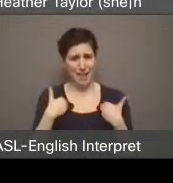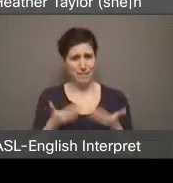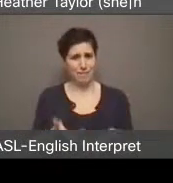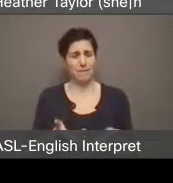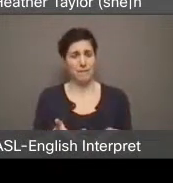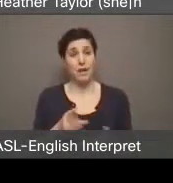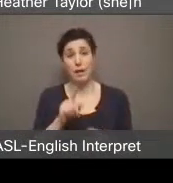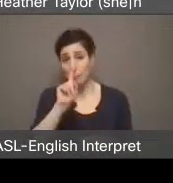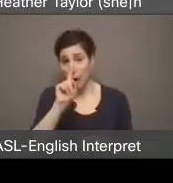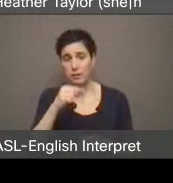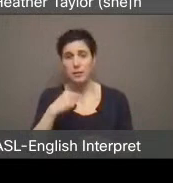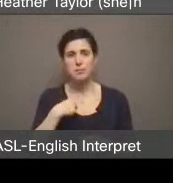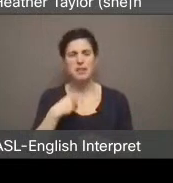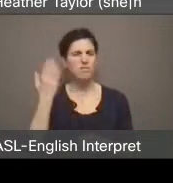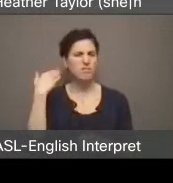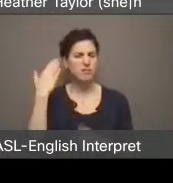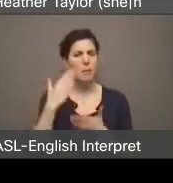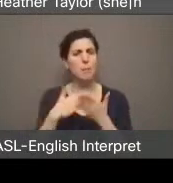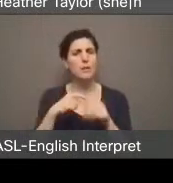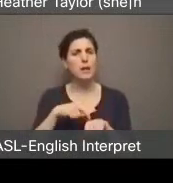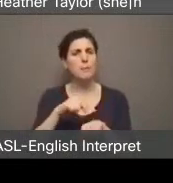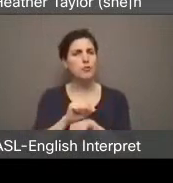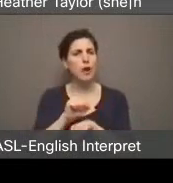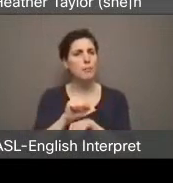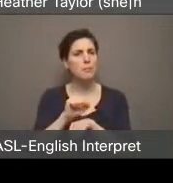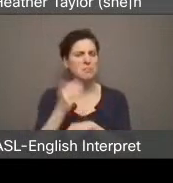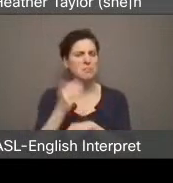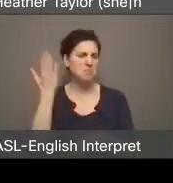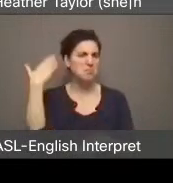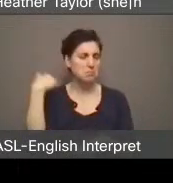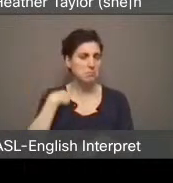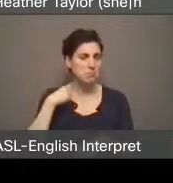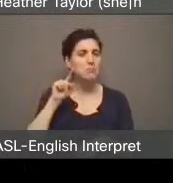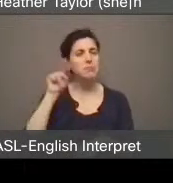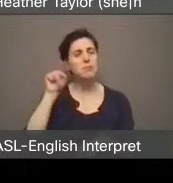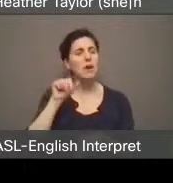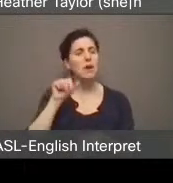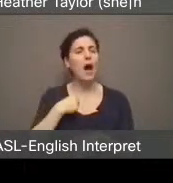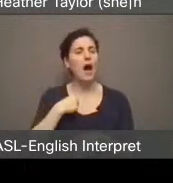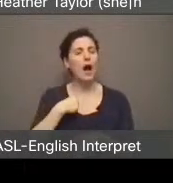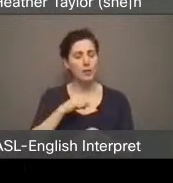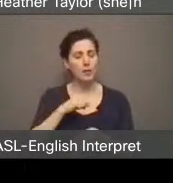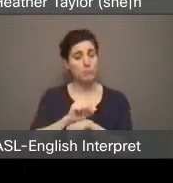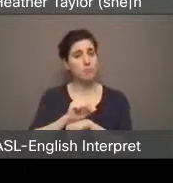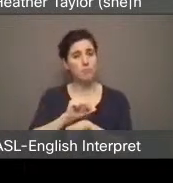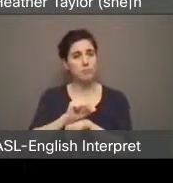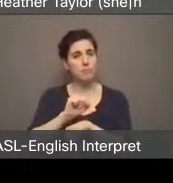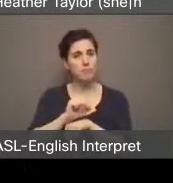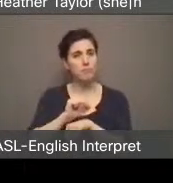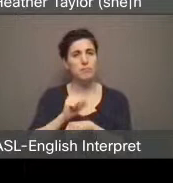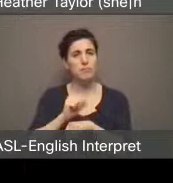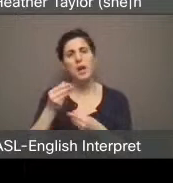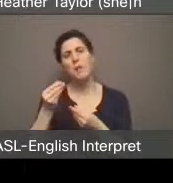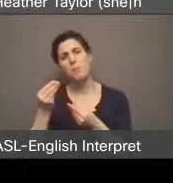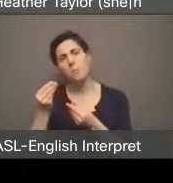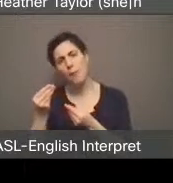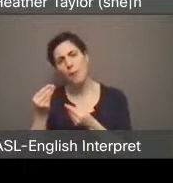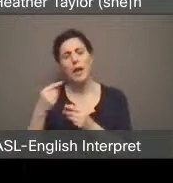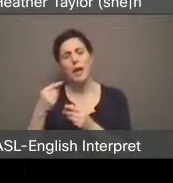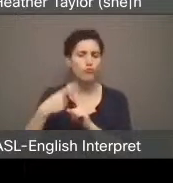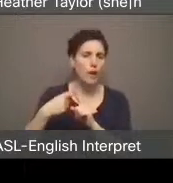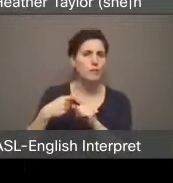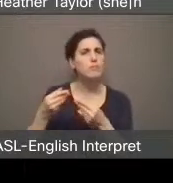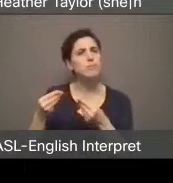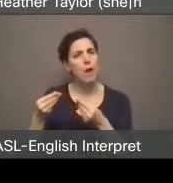job a few years back, I did property and rental property